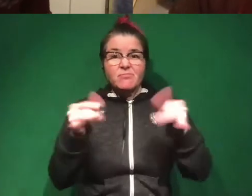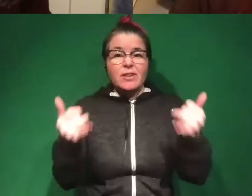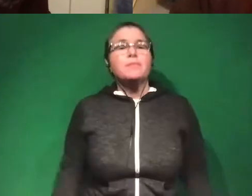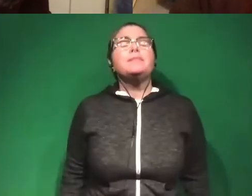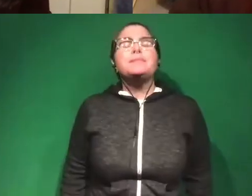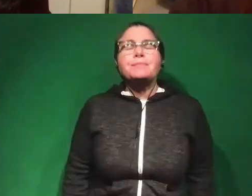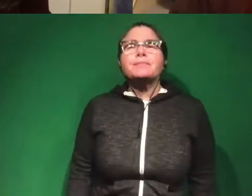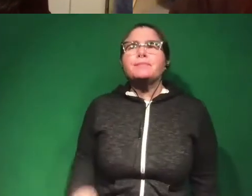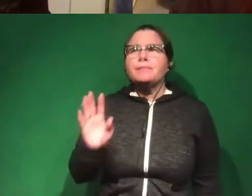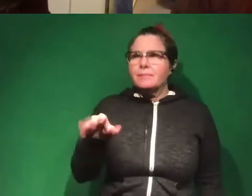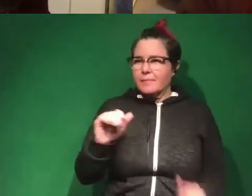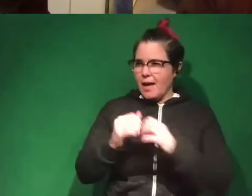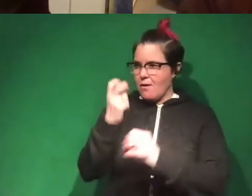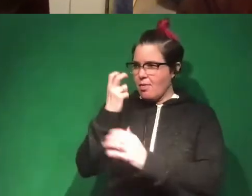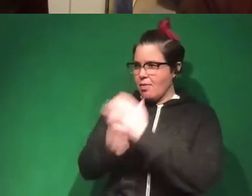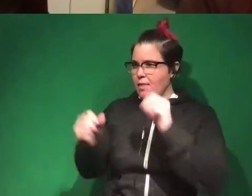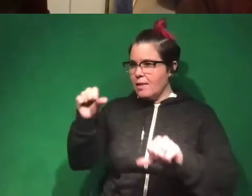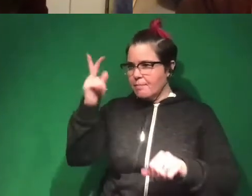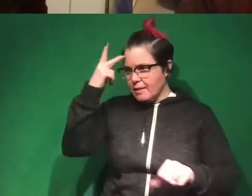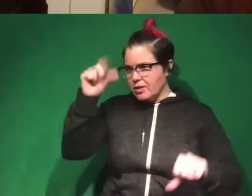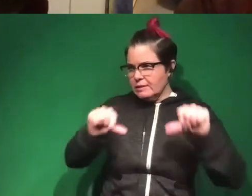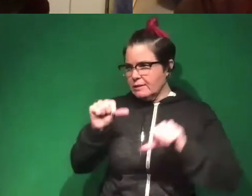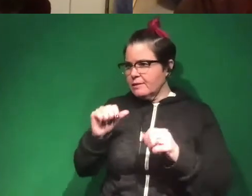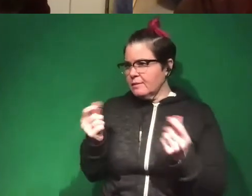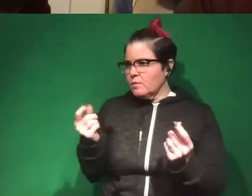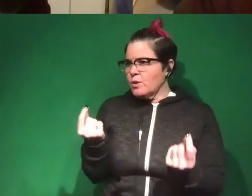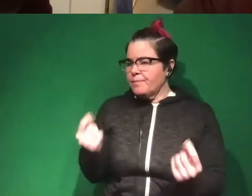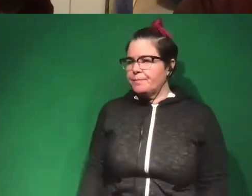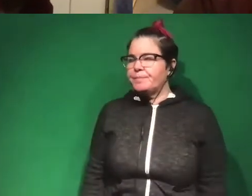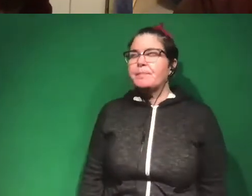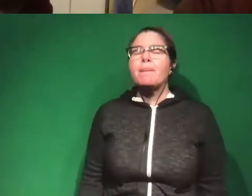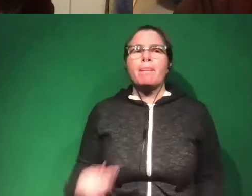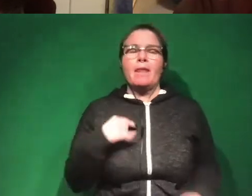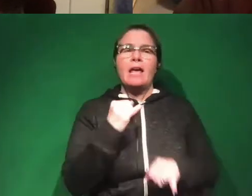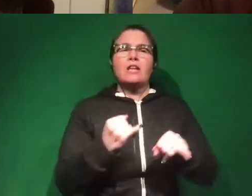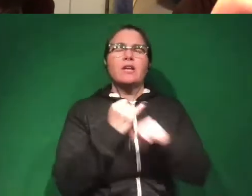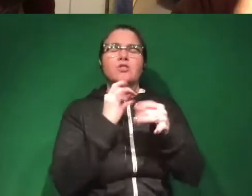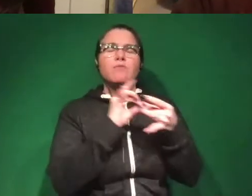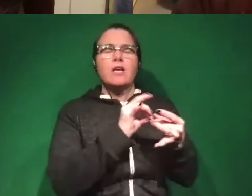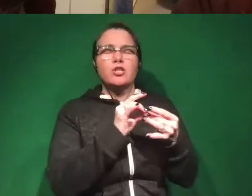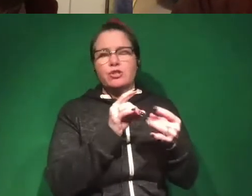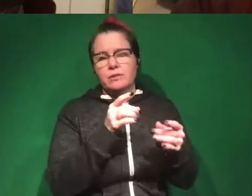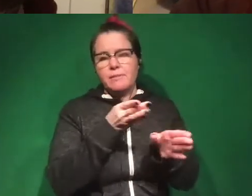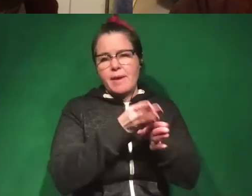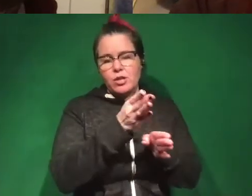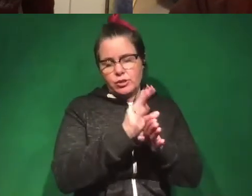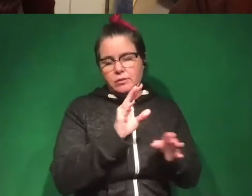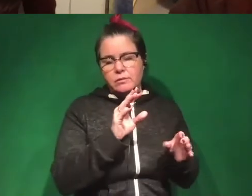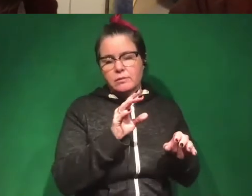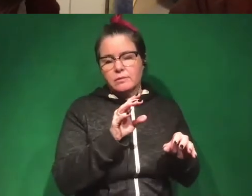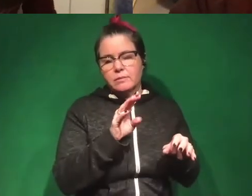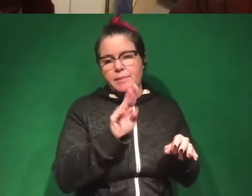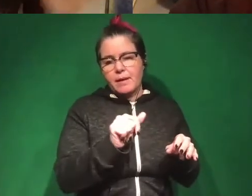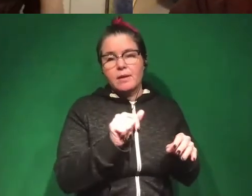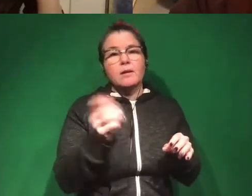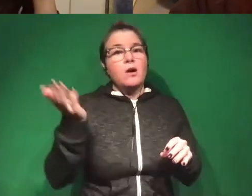So what got you interested in political science in the first place? I was an international relations major in undergrad. A long time ago,